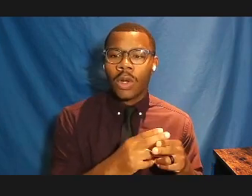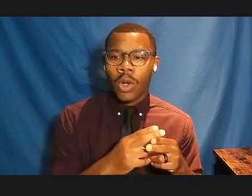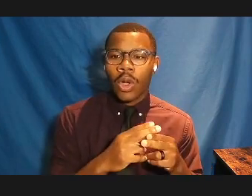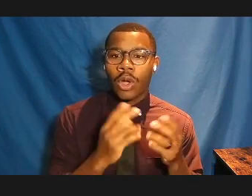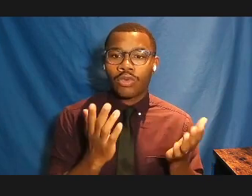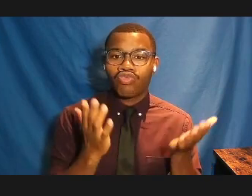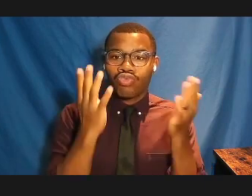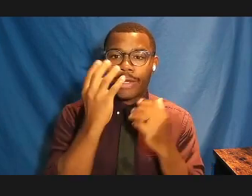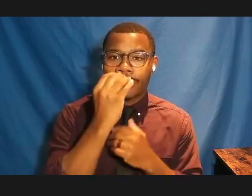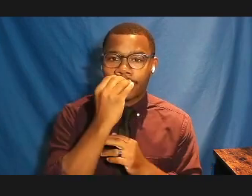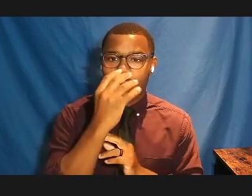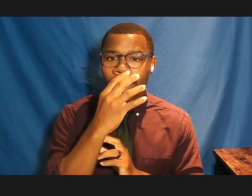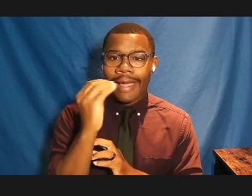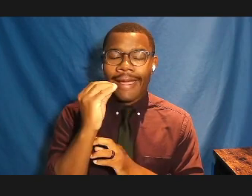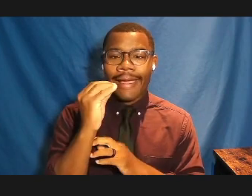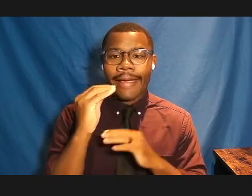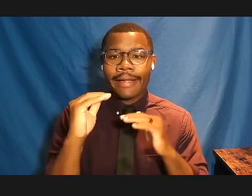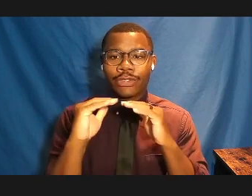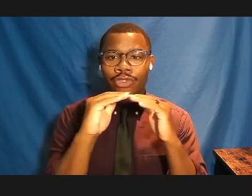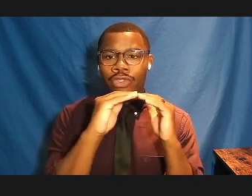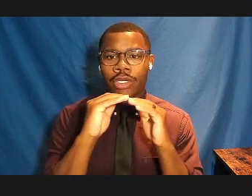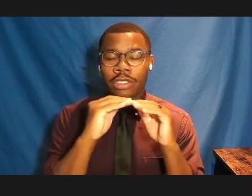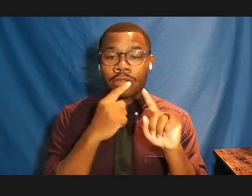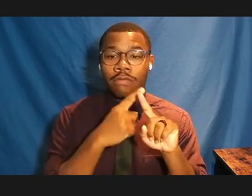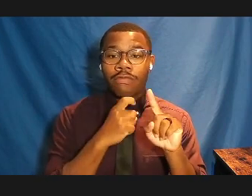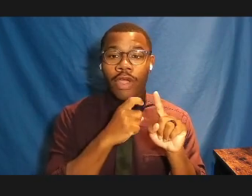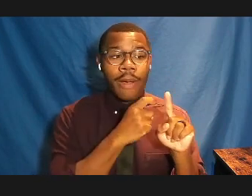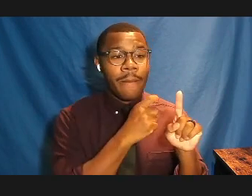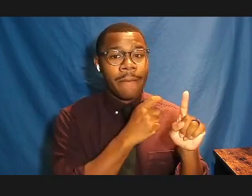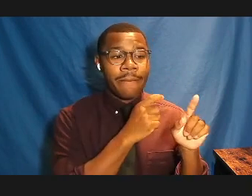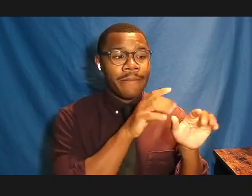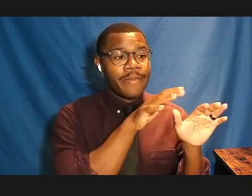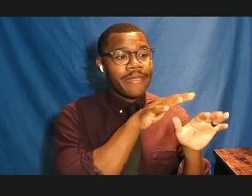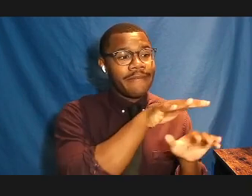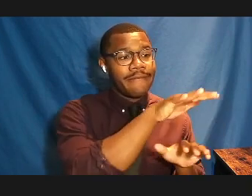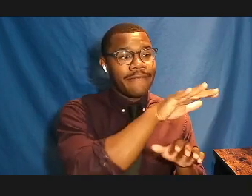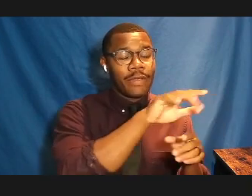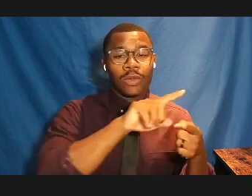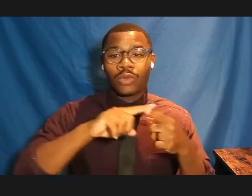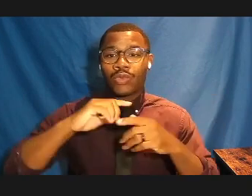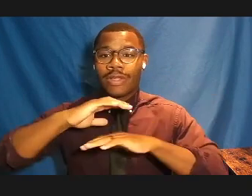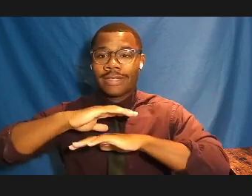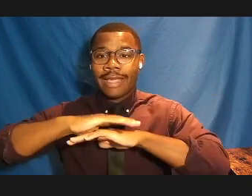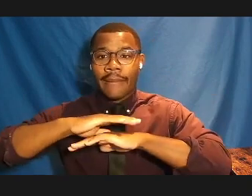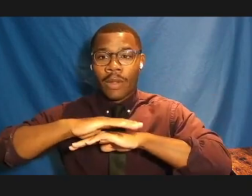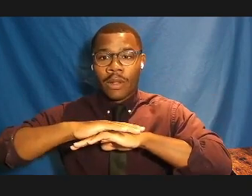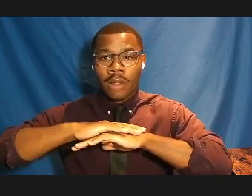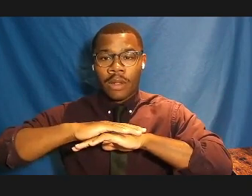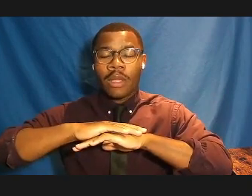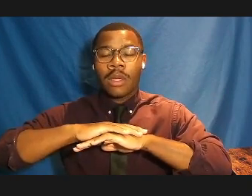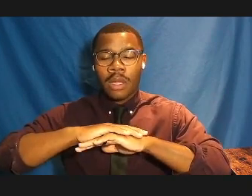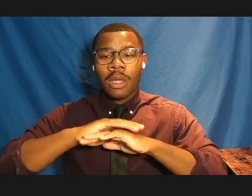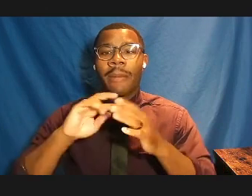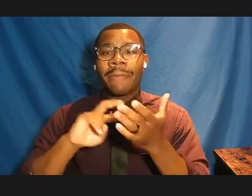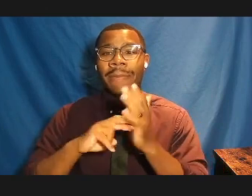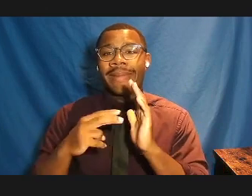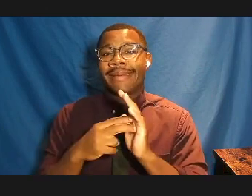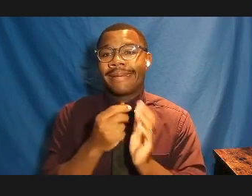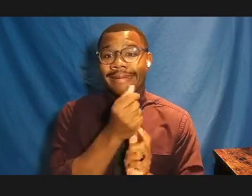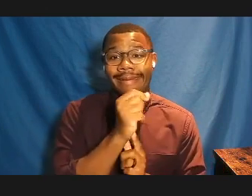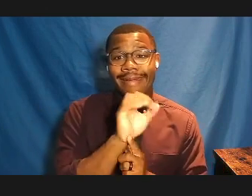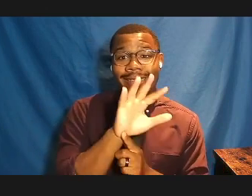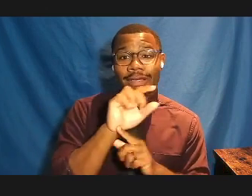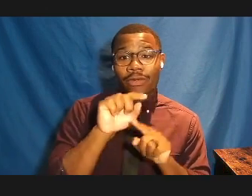from the Field to the Table, that alternative is looking in the 20th century between African